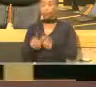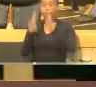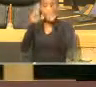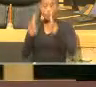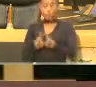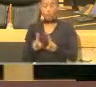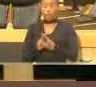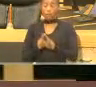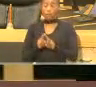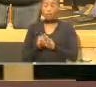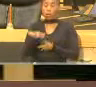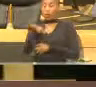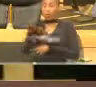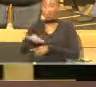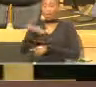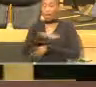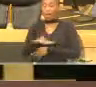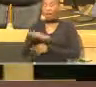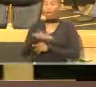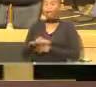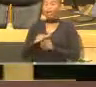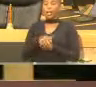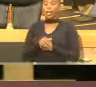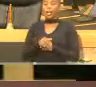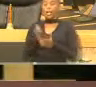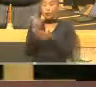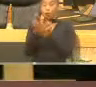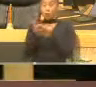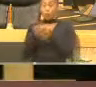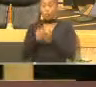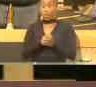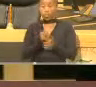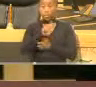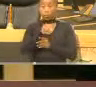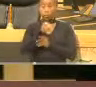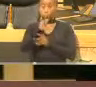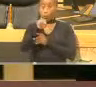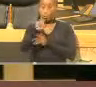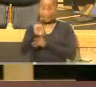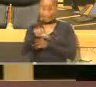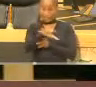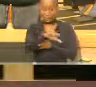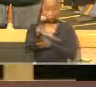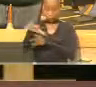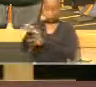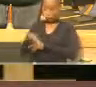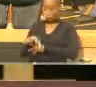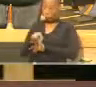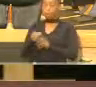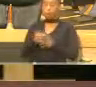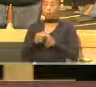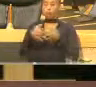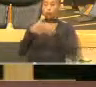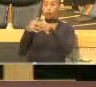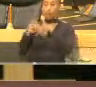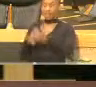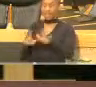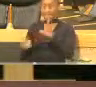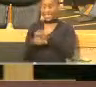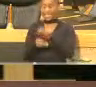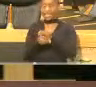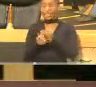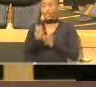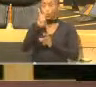economic zones as strategic centers for investment attraction and job creation in the province. In addition to the two